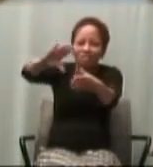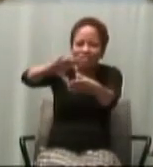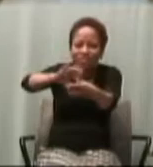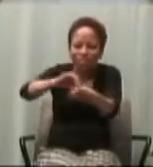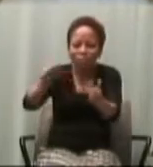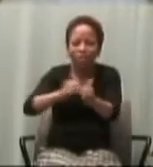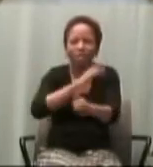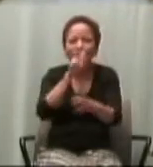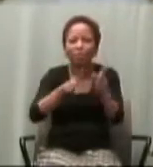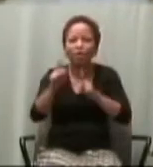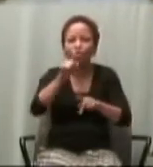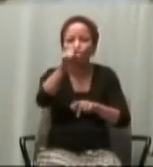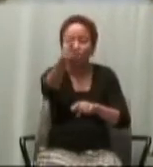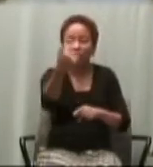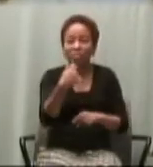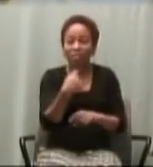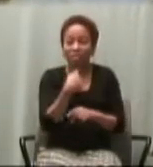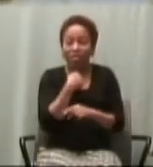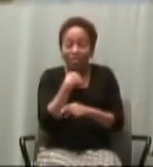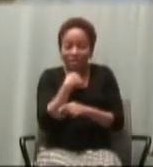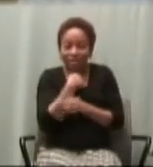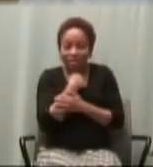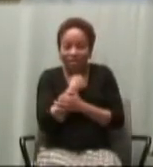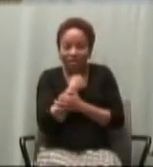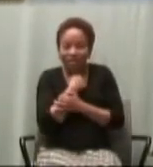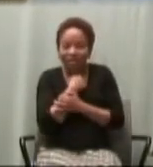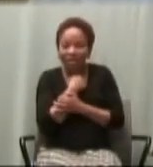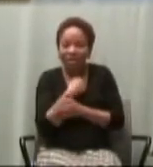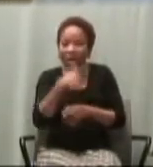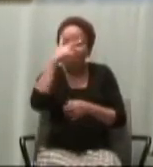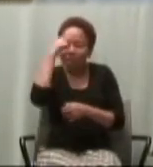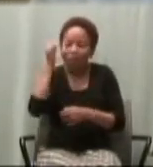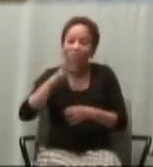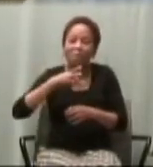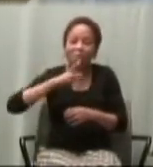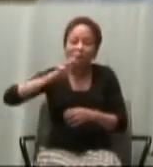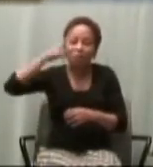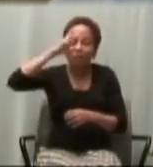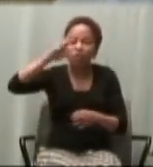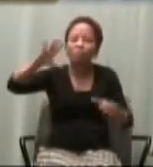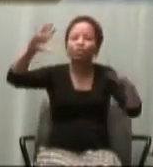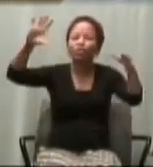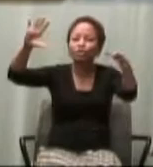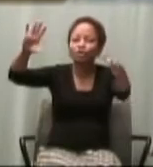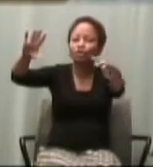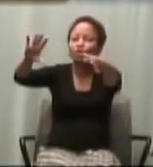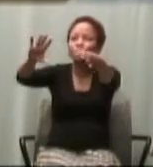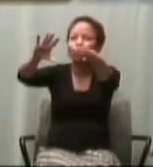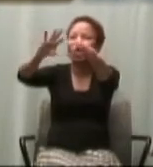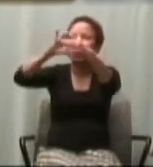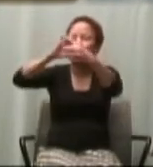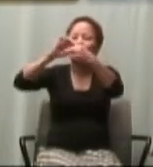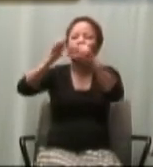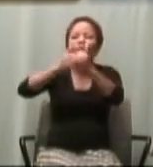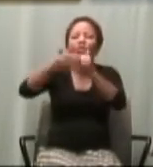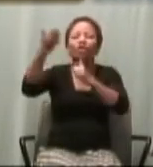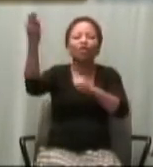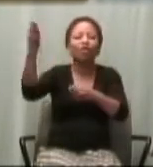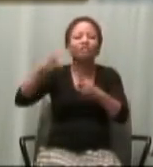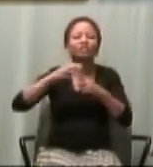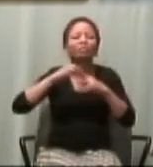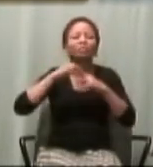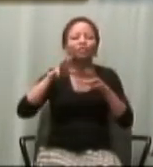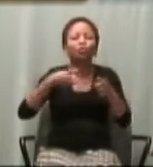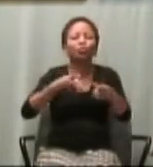That you and I, because of our baptism, are joined to God in a very unique way.